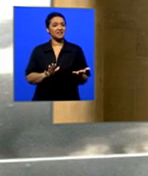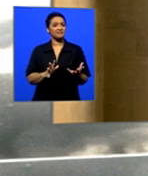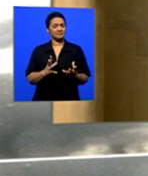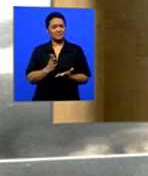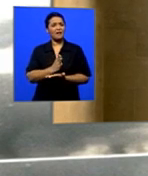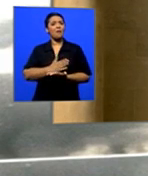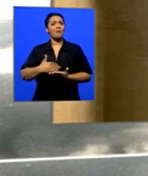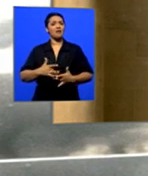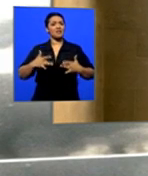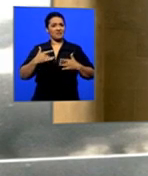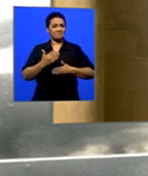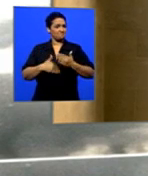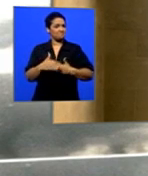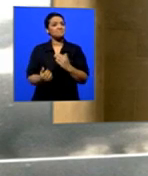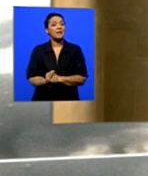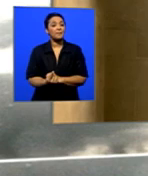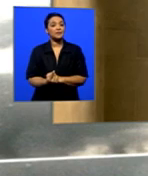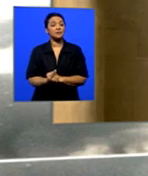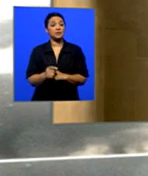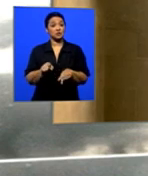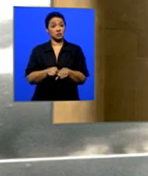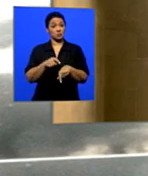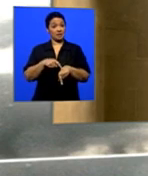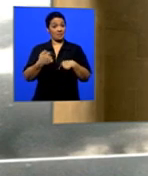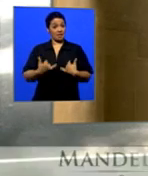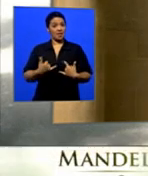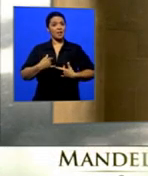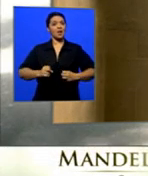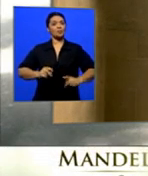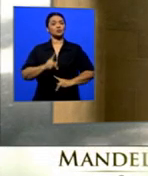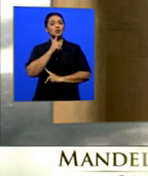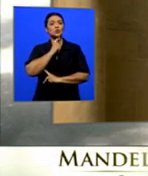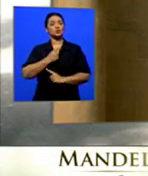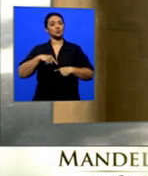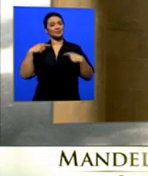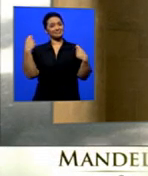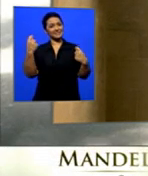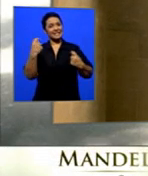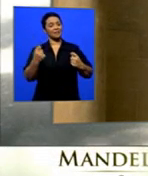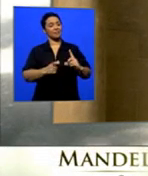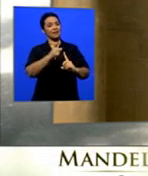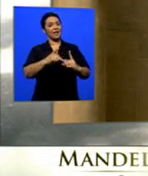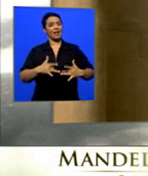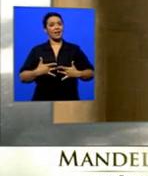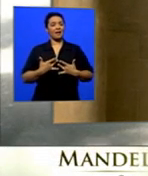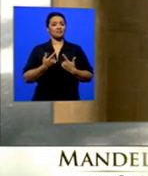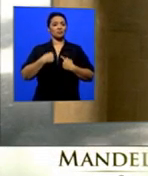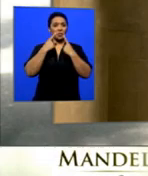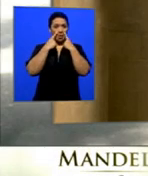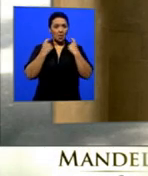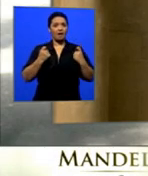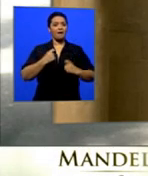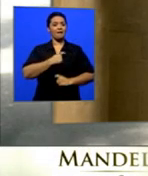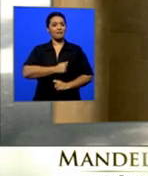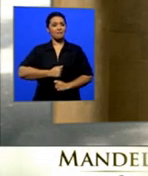And we want to take this opportunity to say thank you, to cry, to